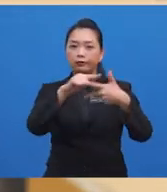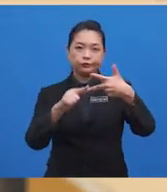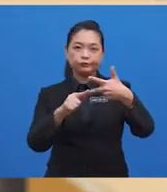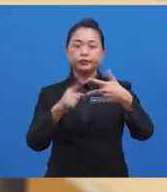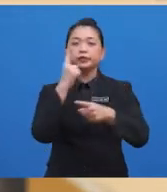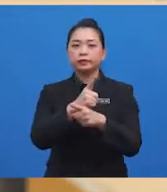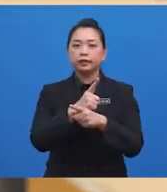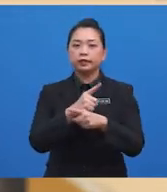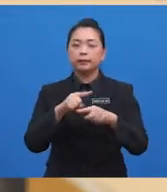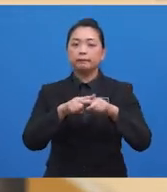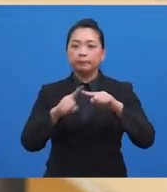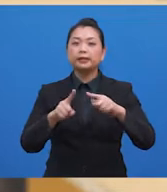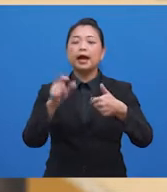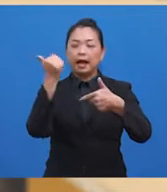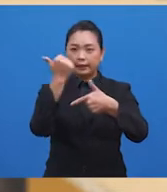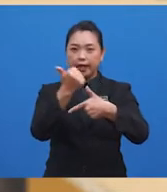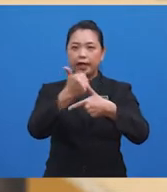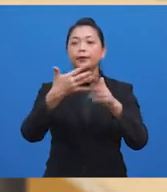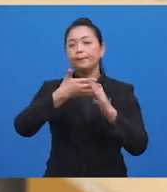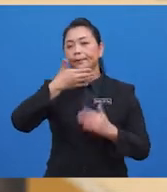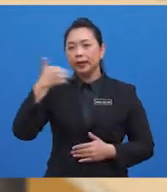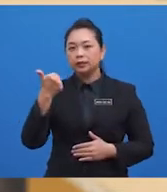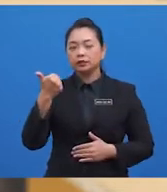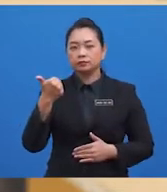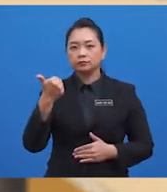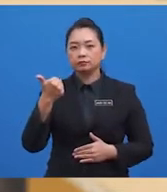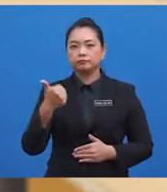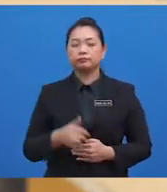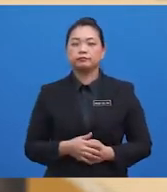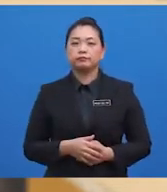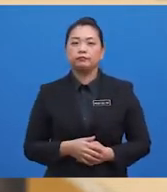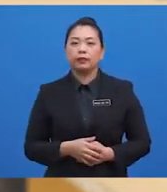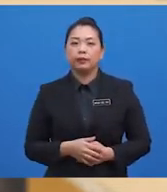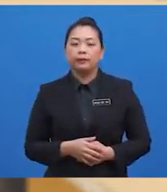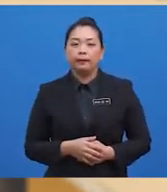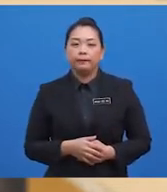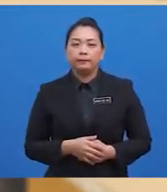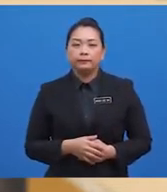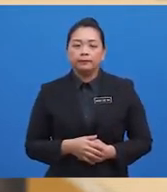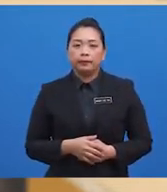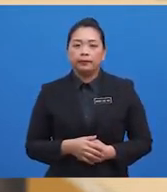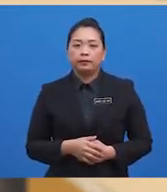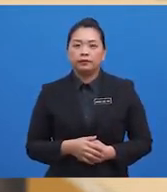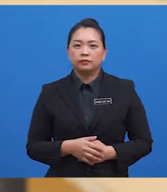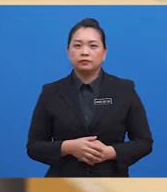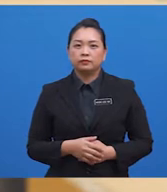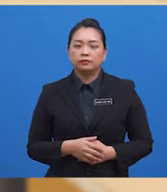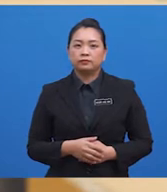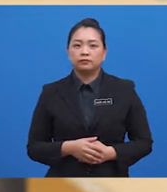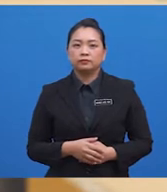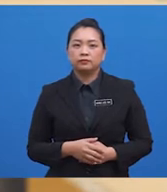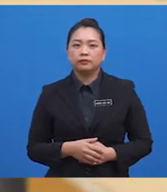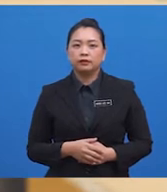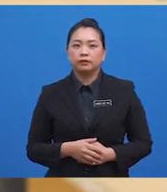content, but answer A better define the message within the text and feature a more academic description of the